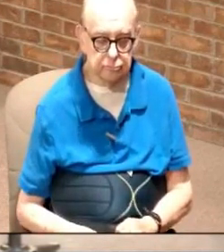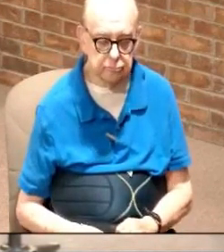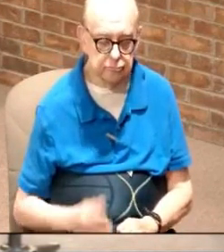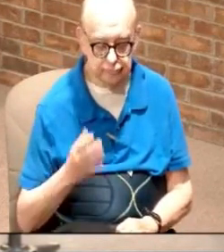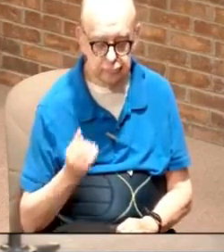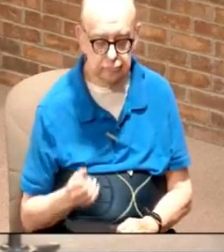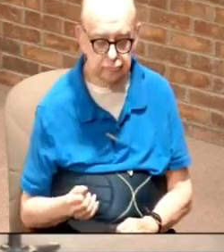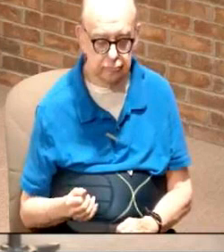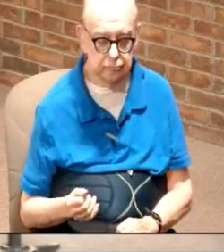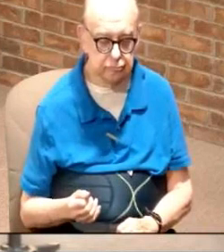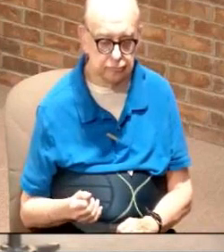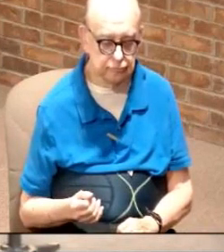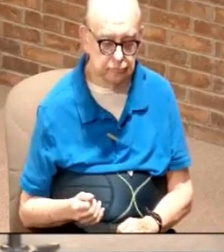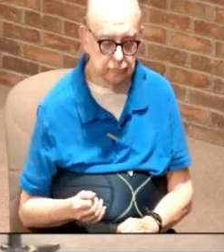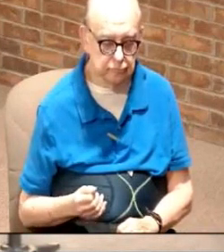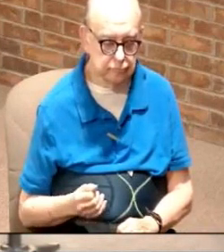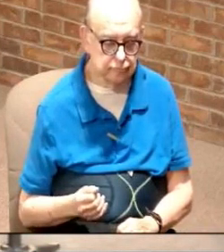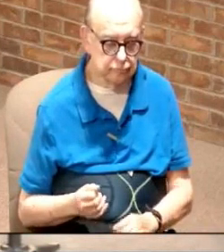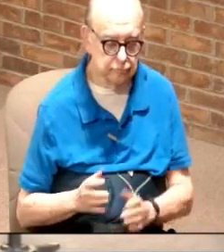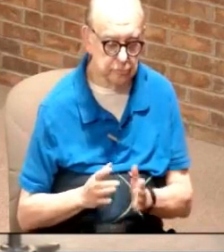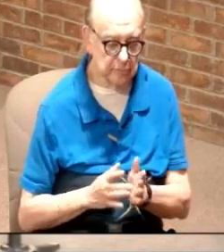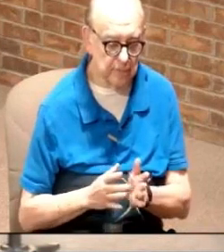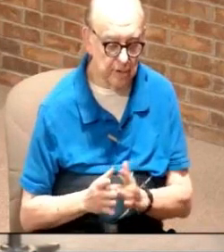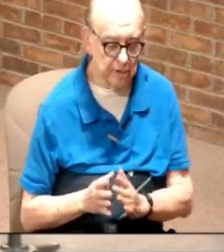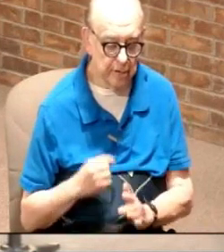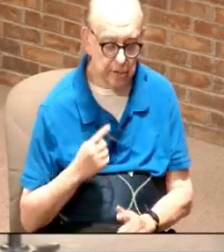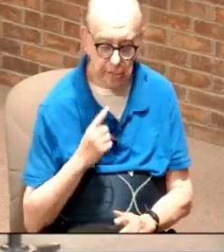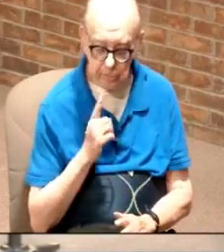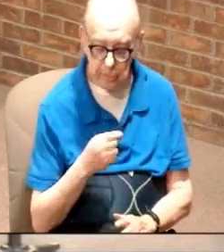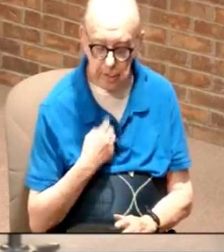because he's our high priest